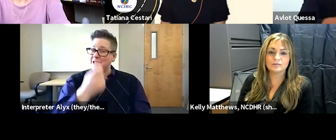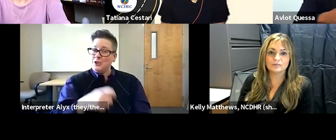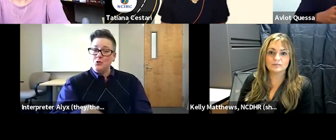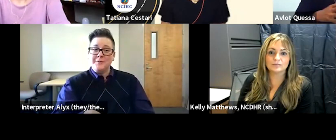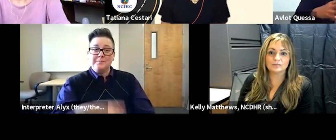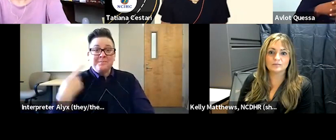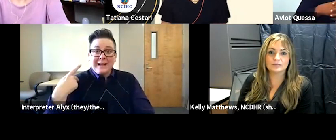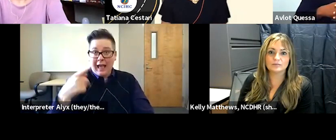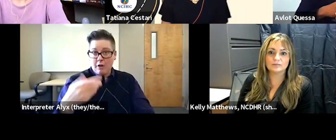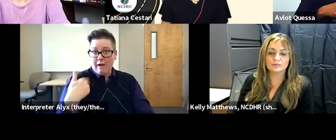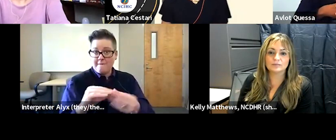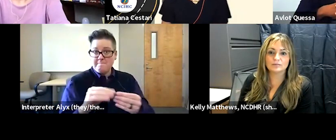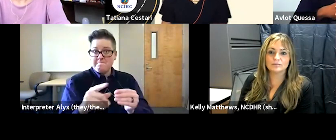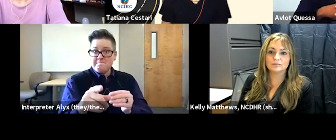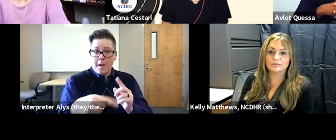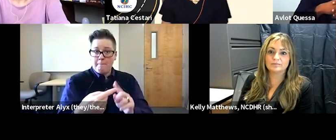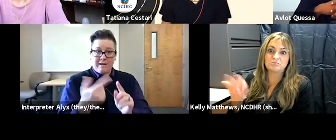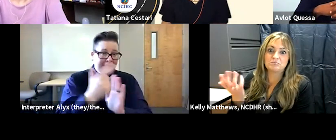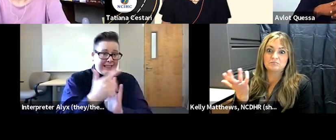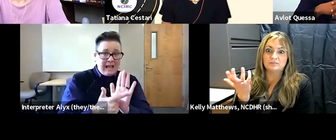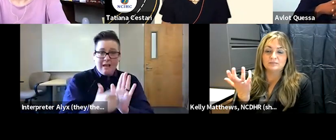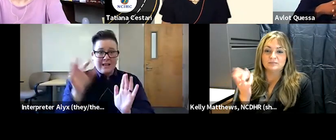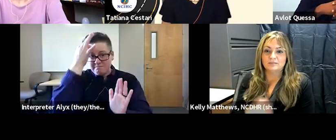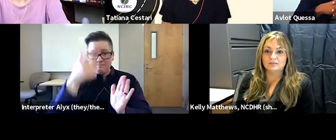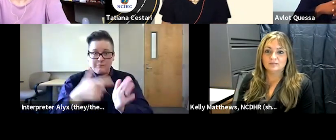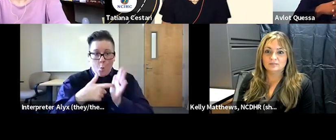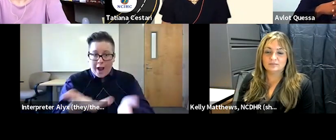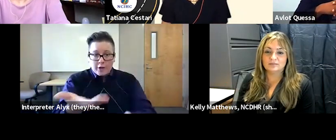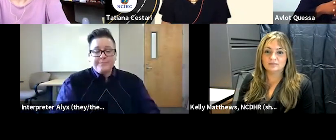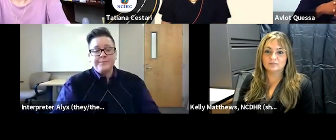kelly do you have anything uh that you would like to add